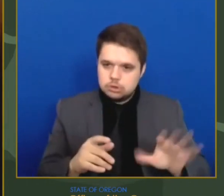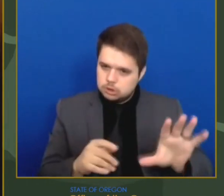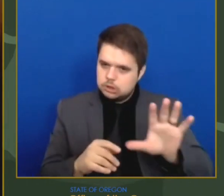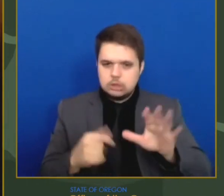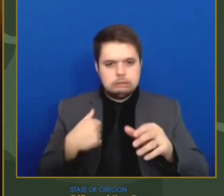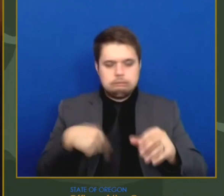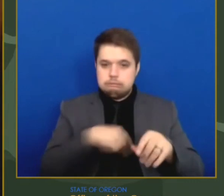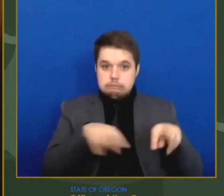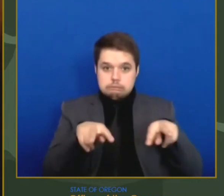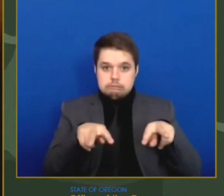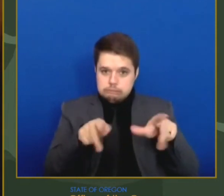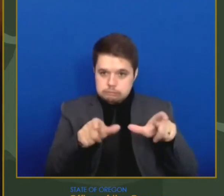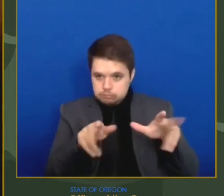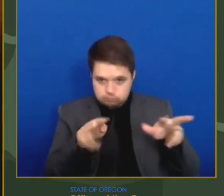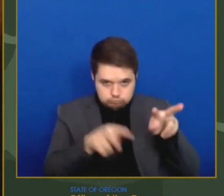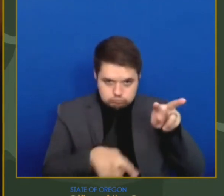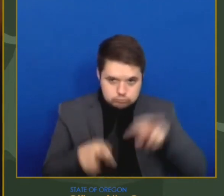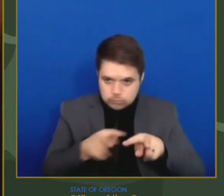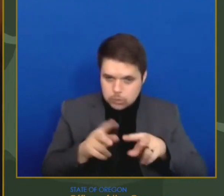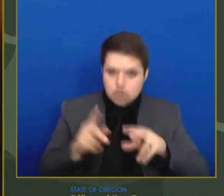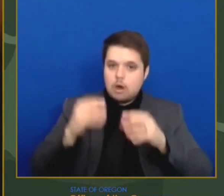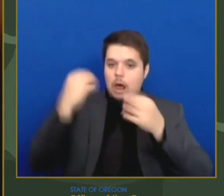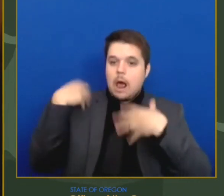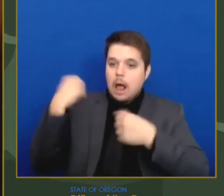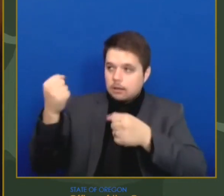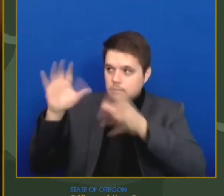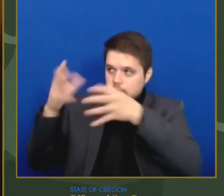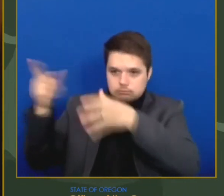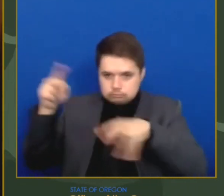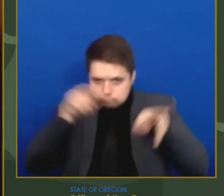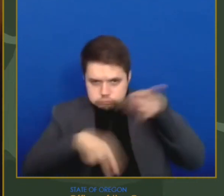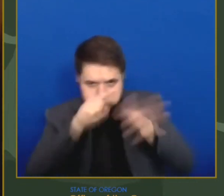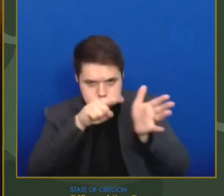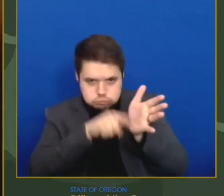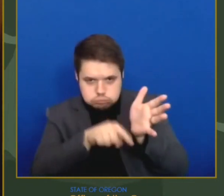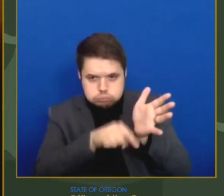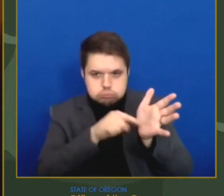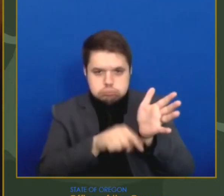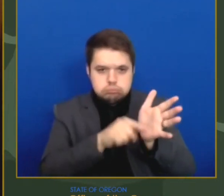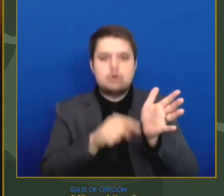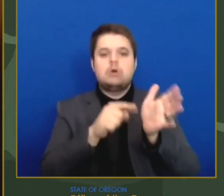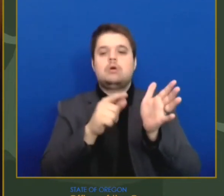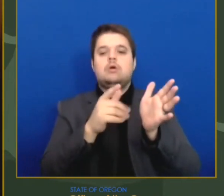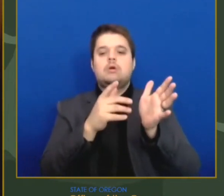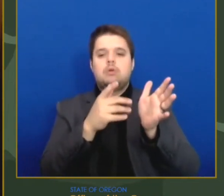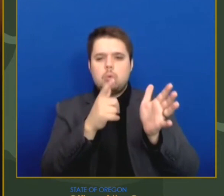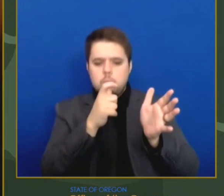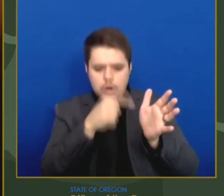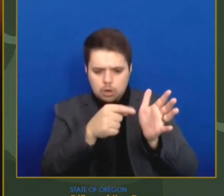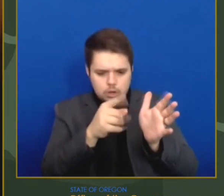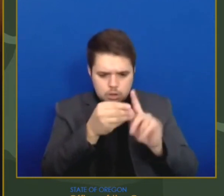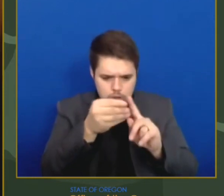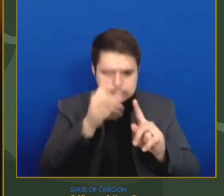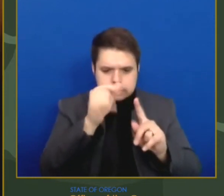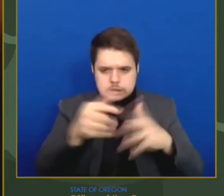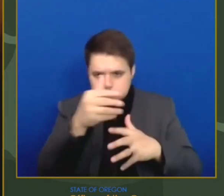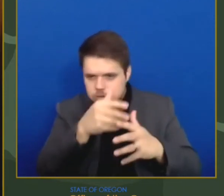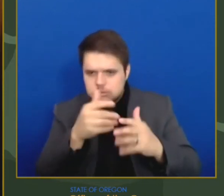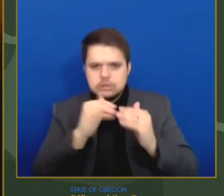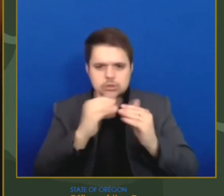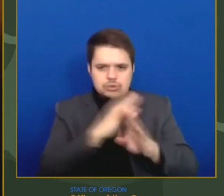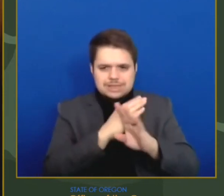case investigation and contact tracing, as well as all Oregonians continue to take the step to protect themselves and their families,